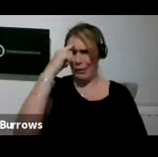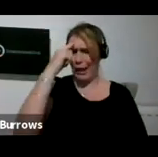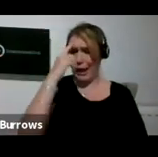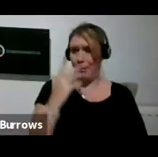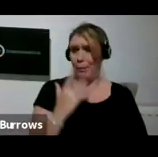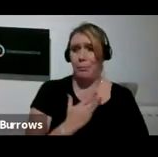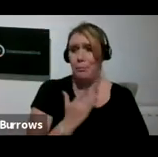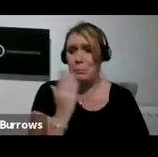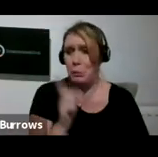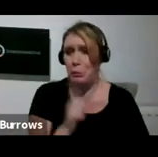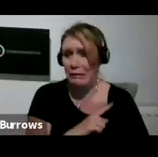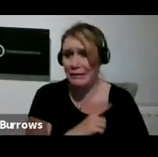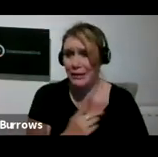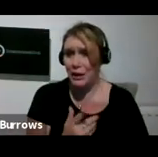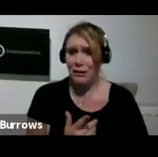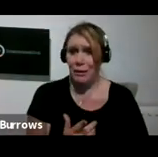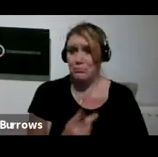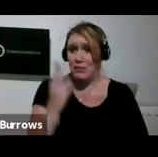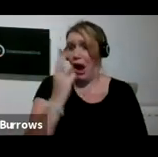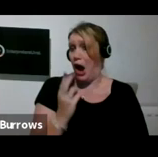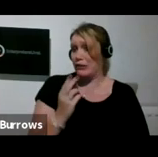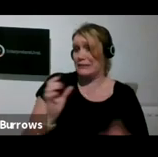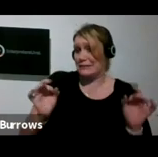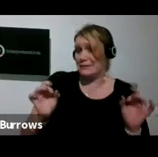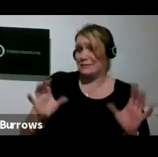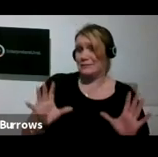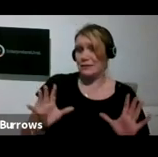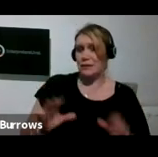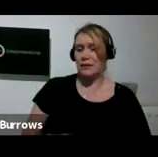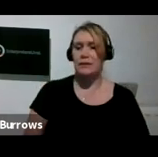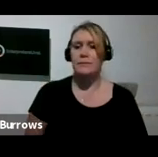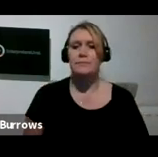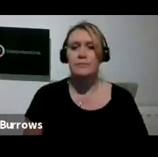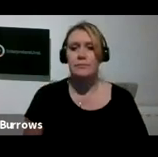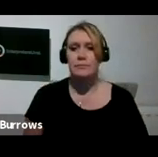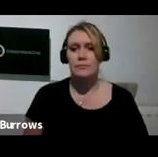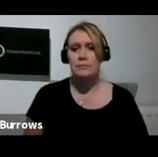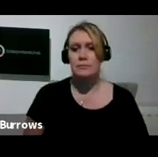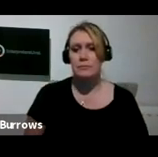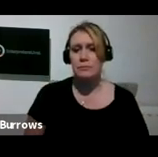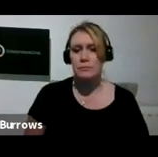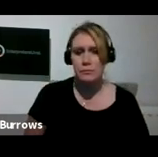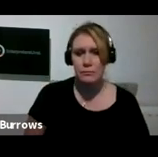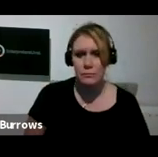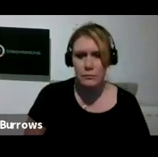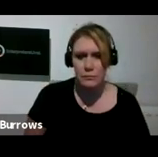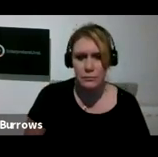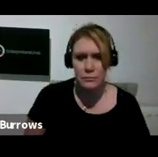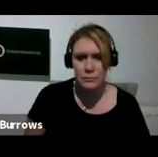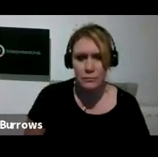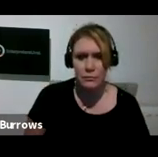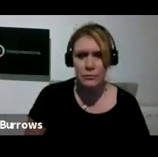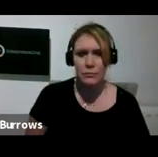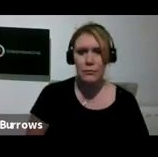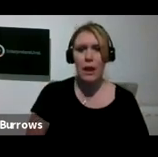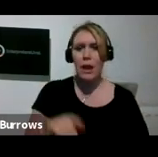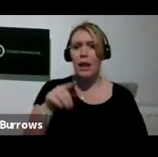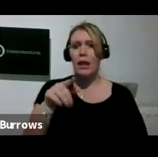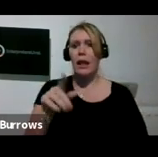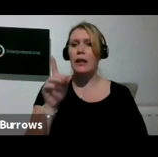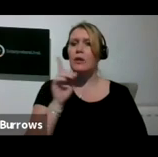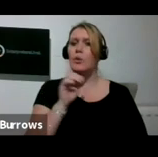Okay, so this is Tamara de Lempic, who I really like her art. And she does these very highly